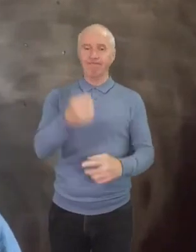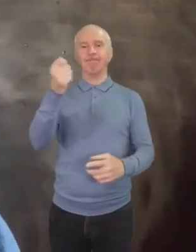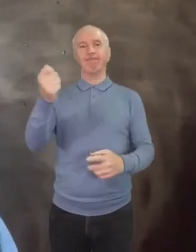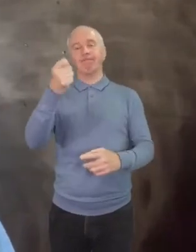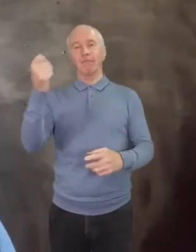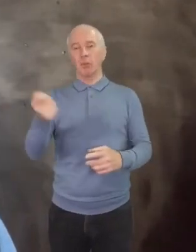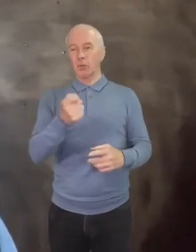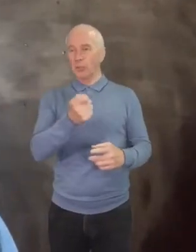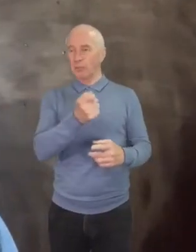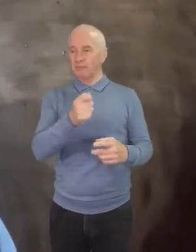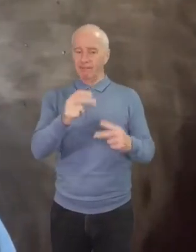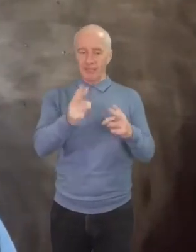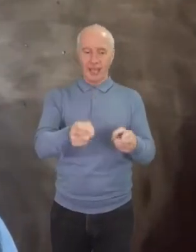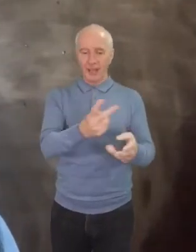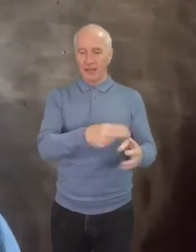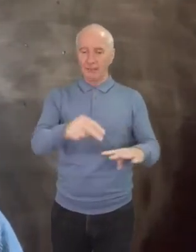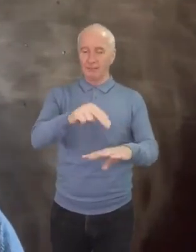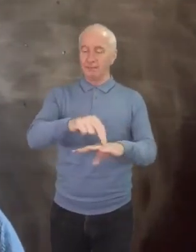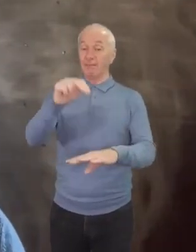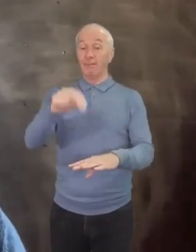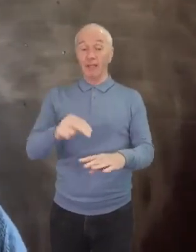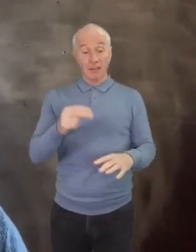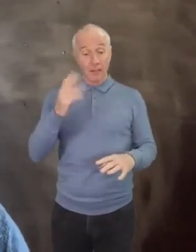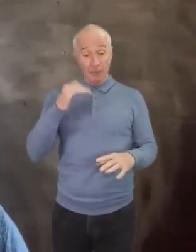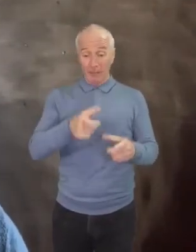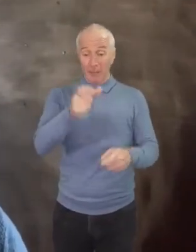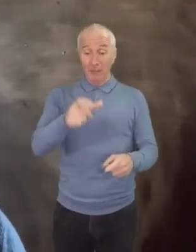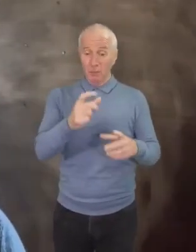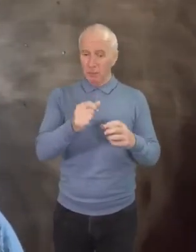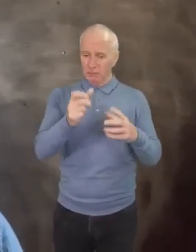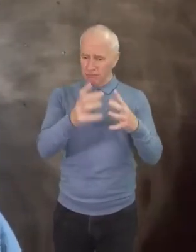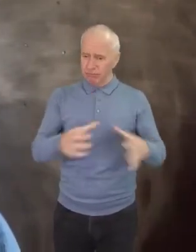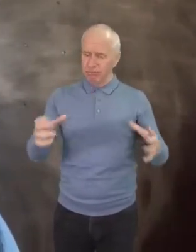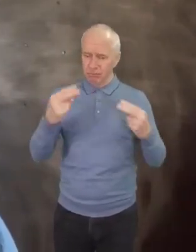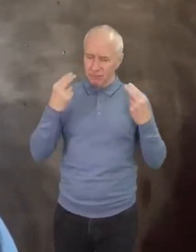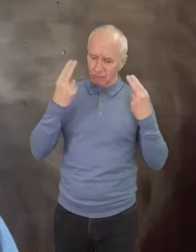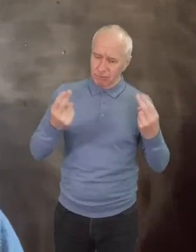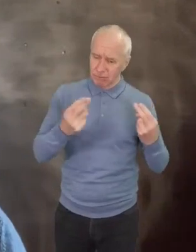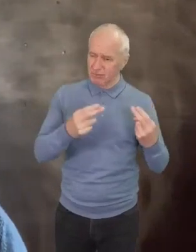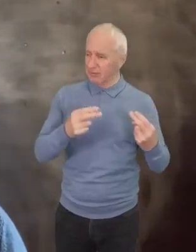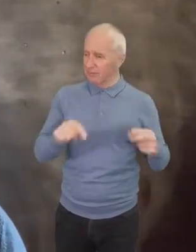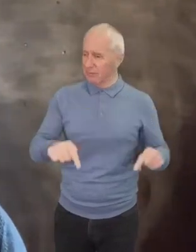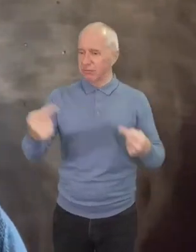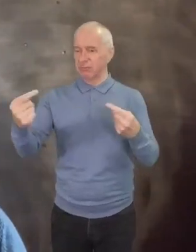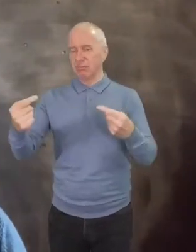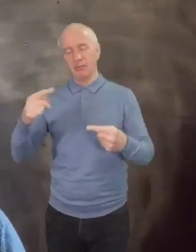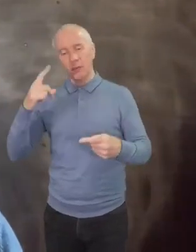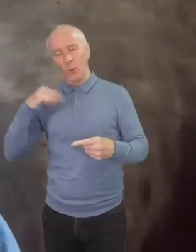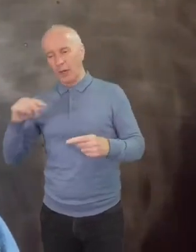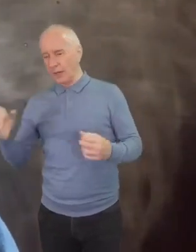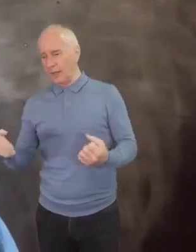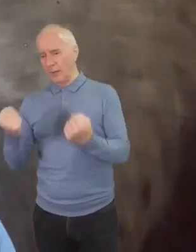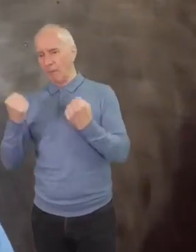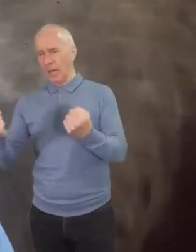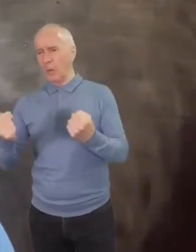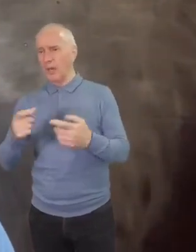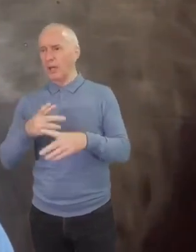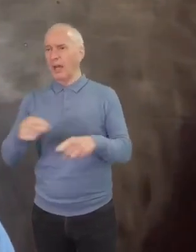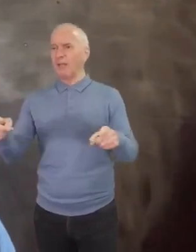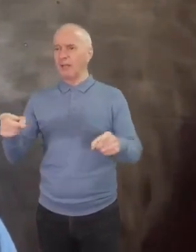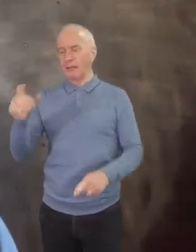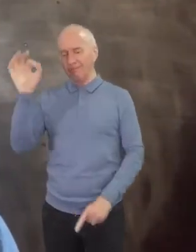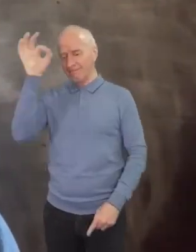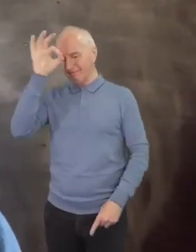black people rise up and get violent because they have just had enough of white privilege and power and the pathological ignorance of